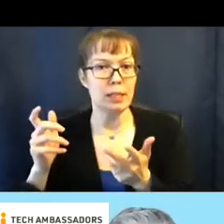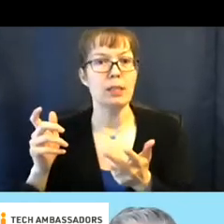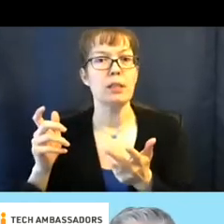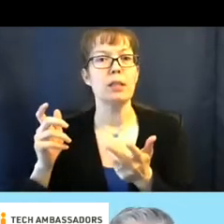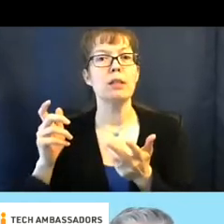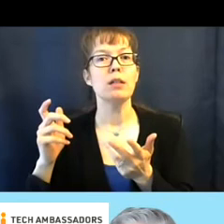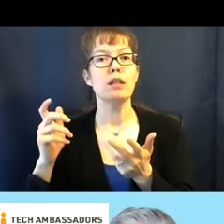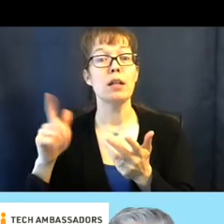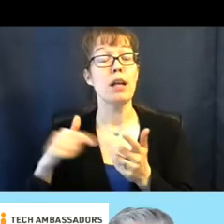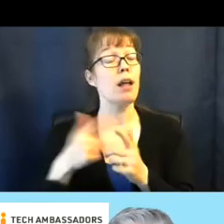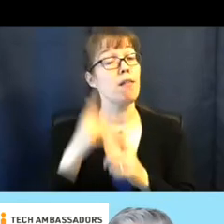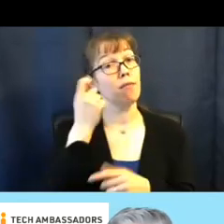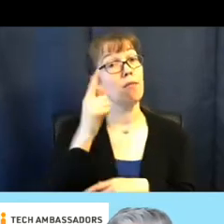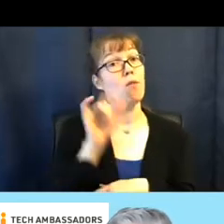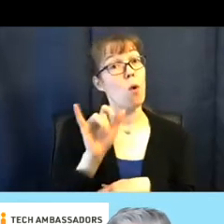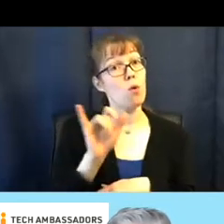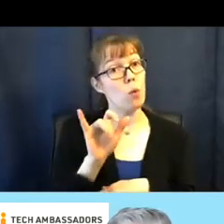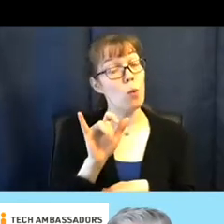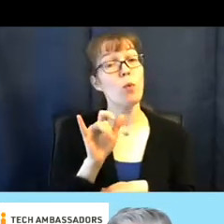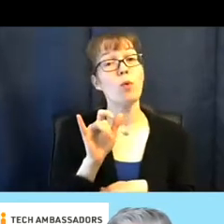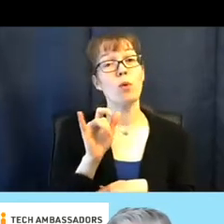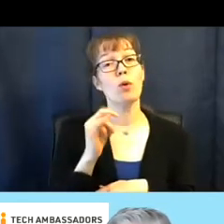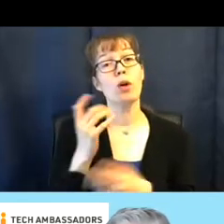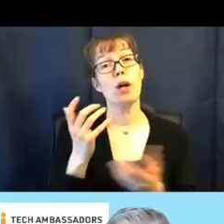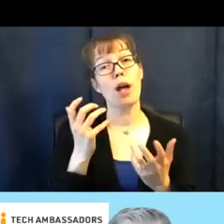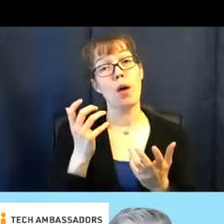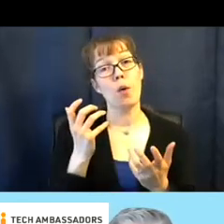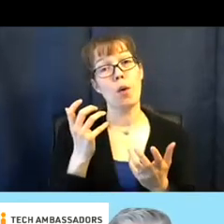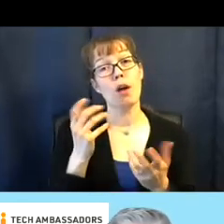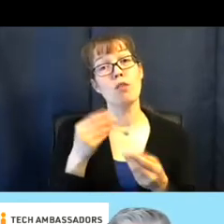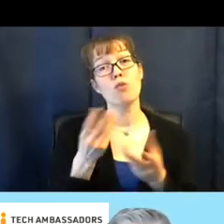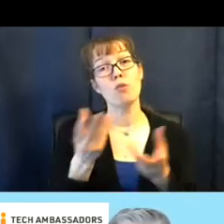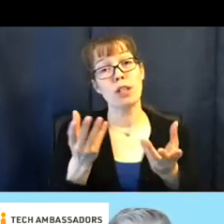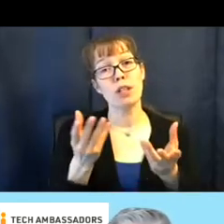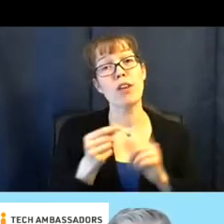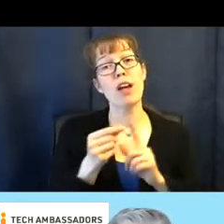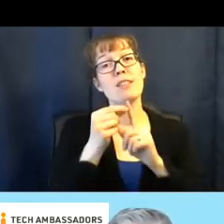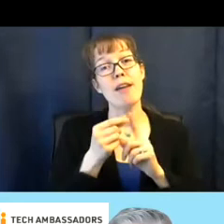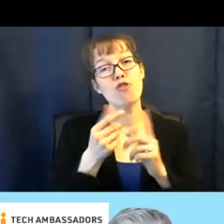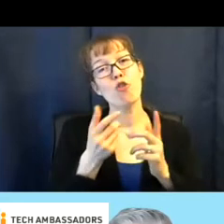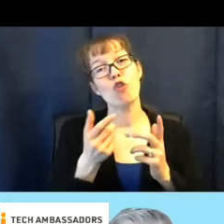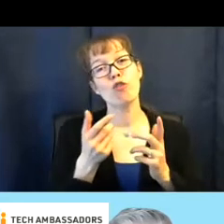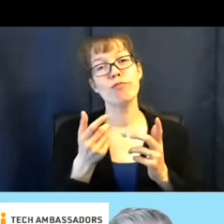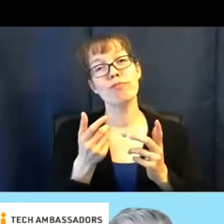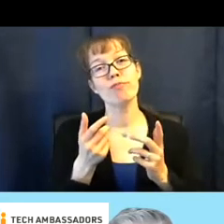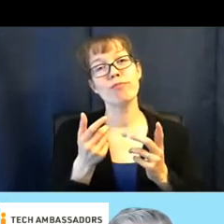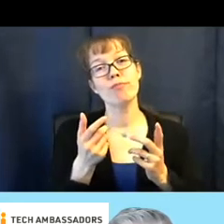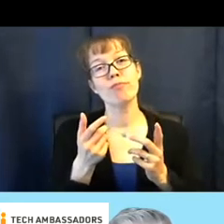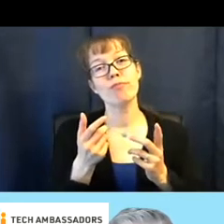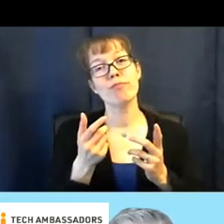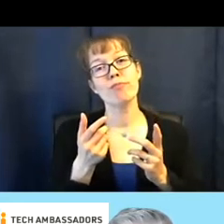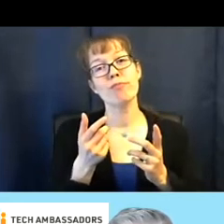And then also, I want to give a special piece of